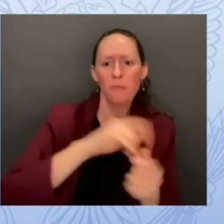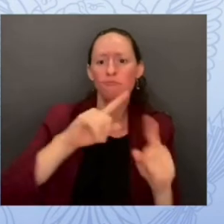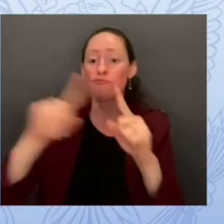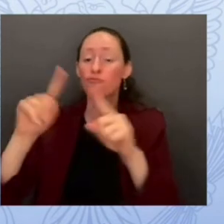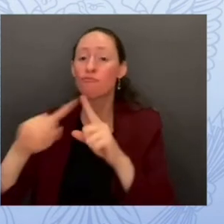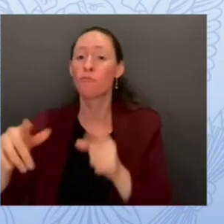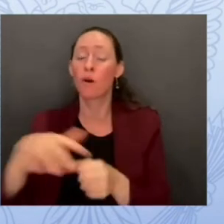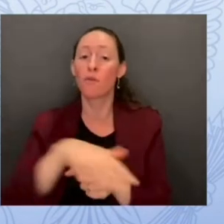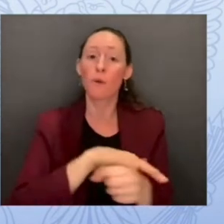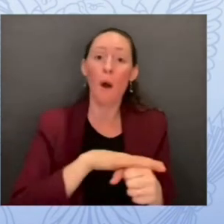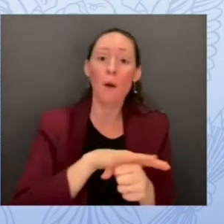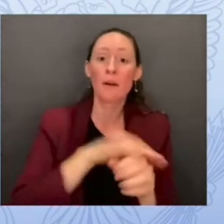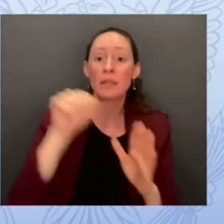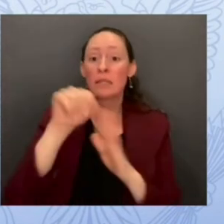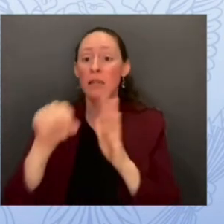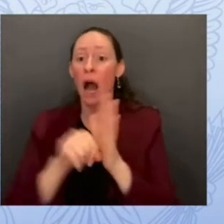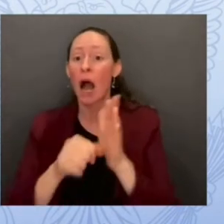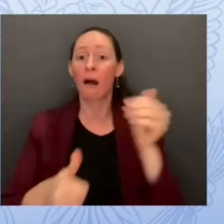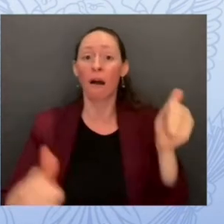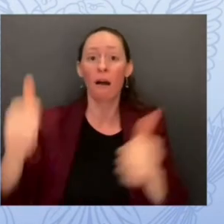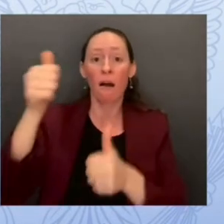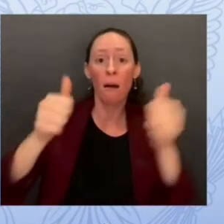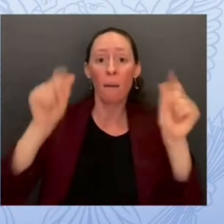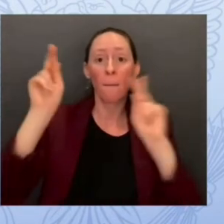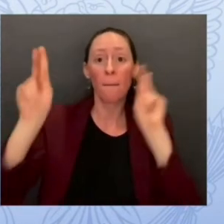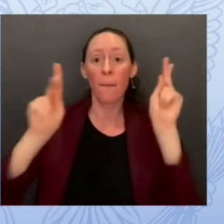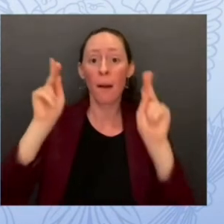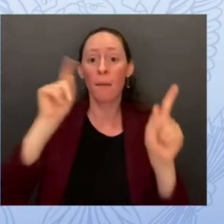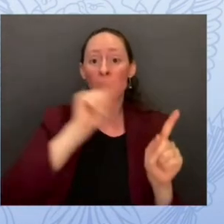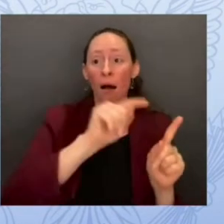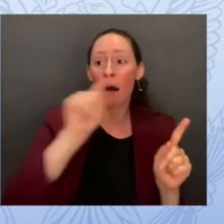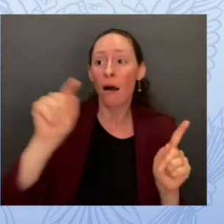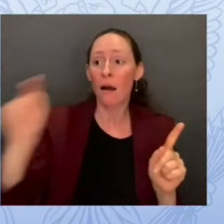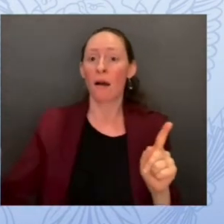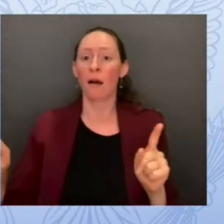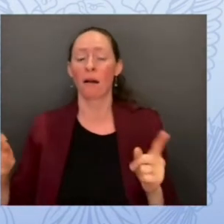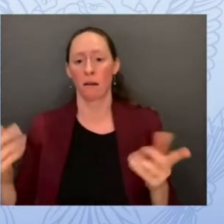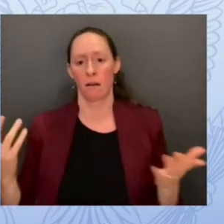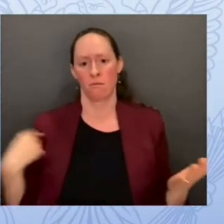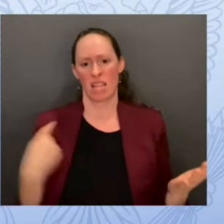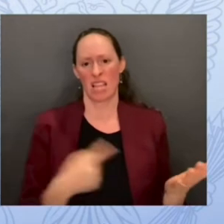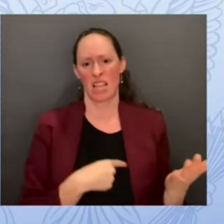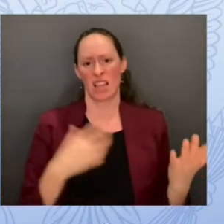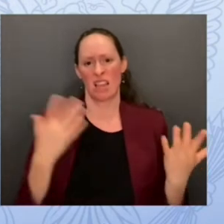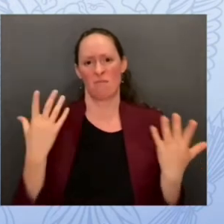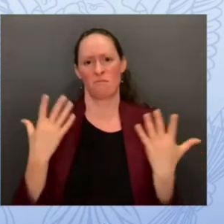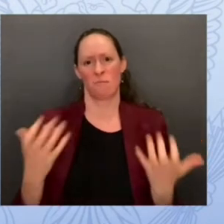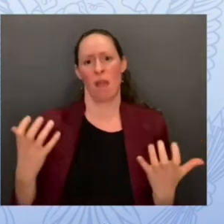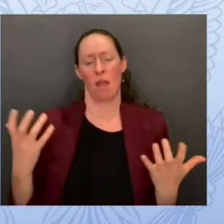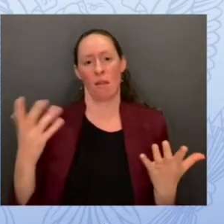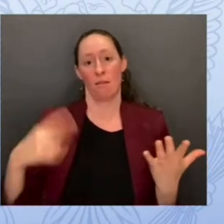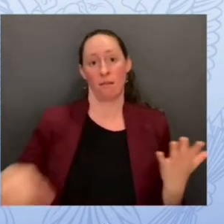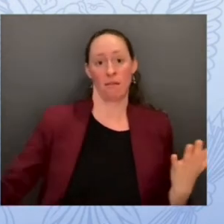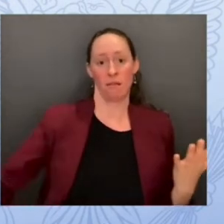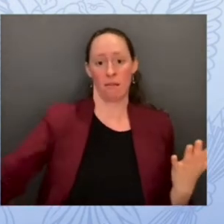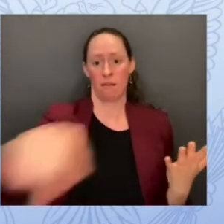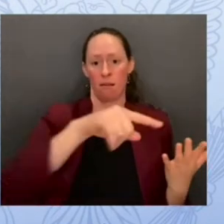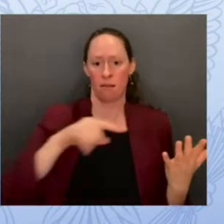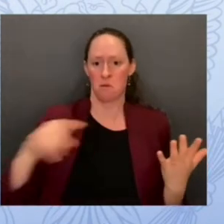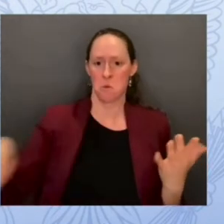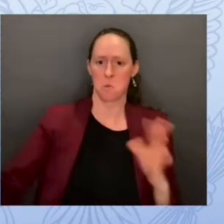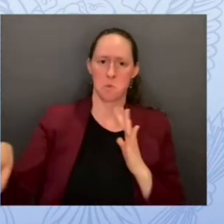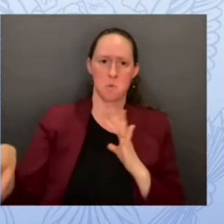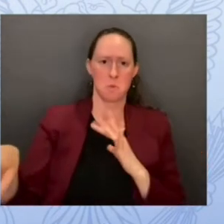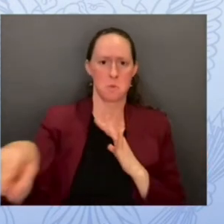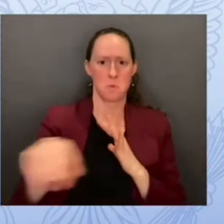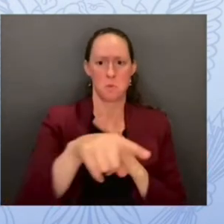working with our industry partners to ensure that we are always adding value that we're being transparent that we're being responsive and so